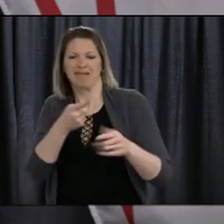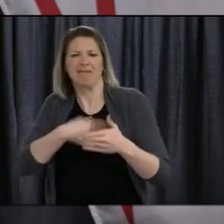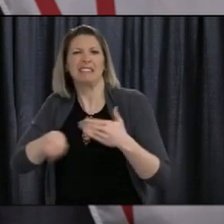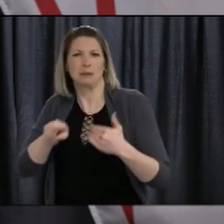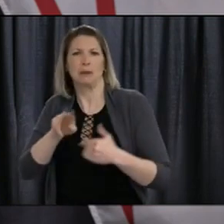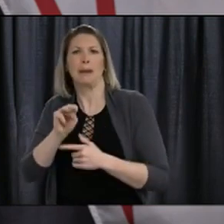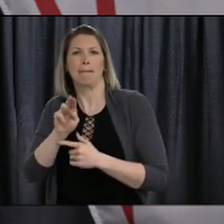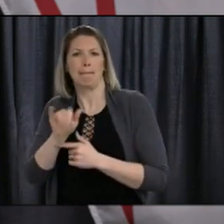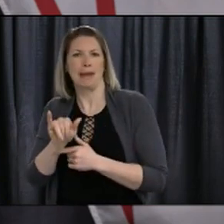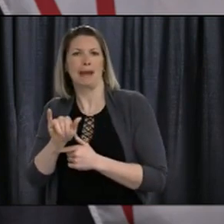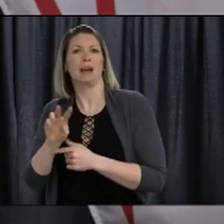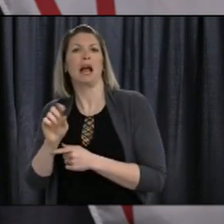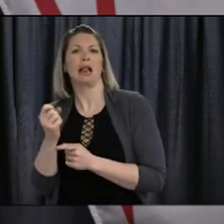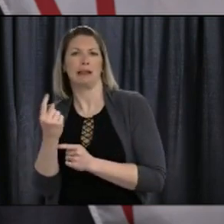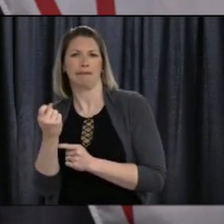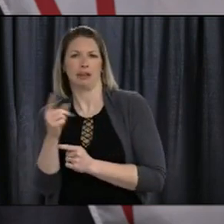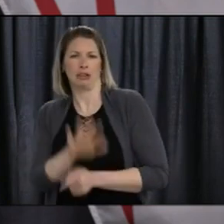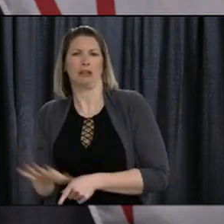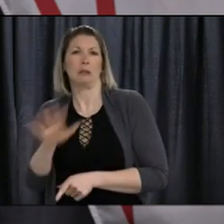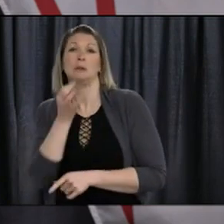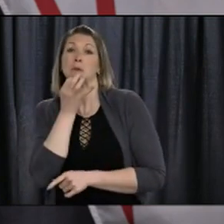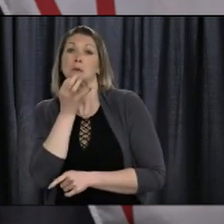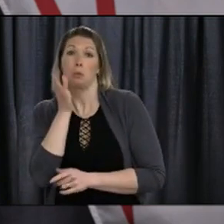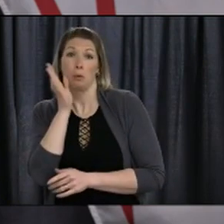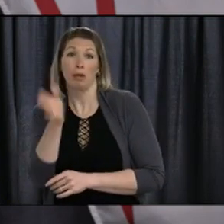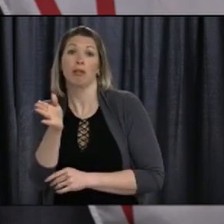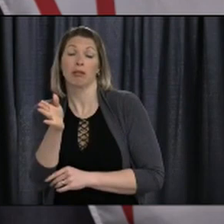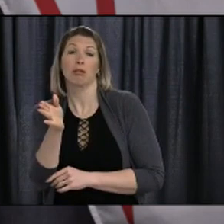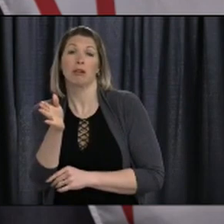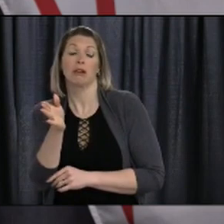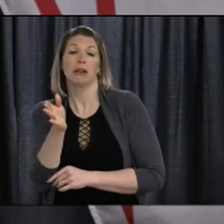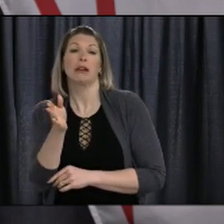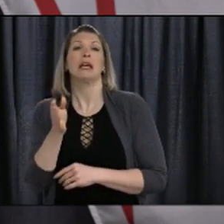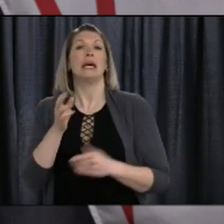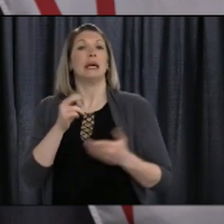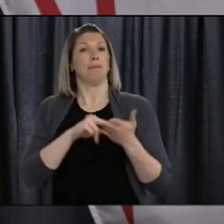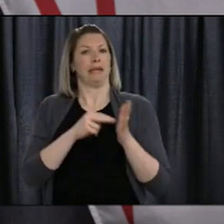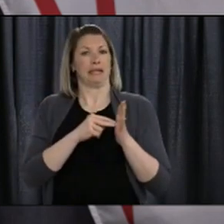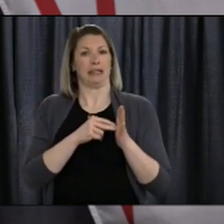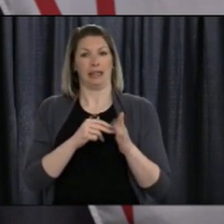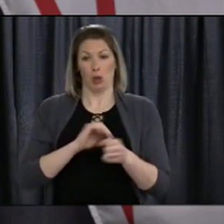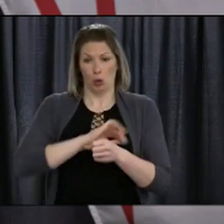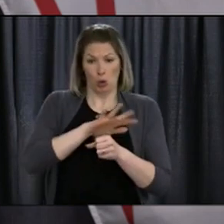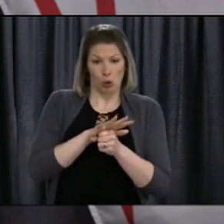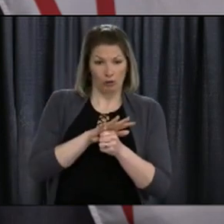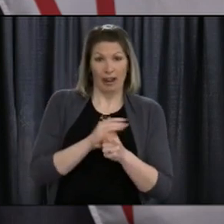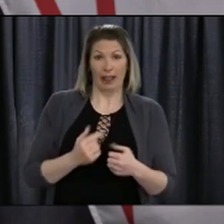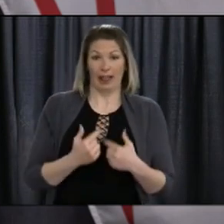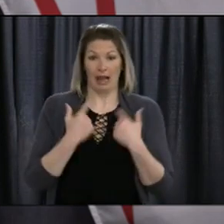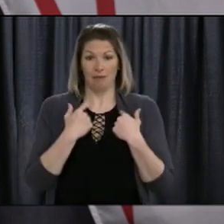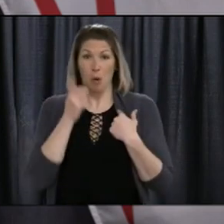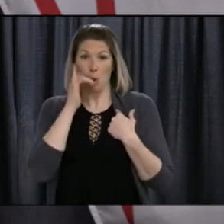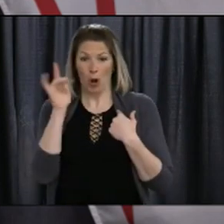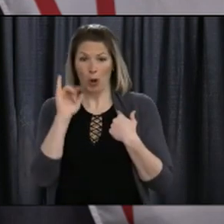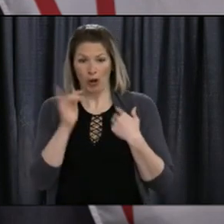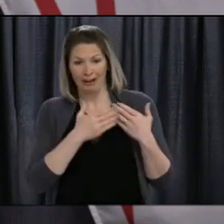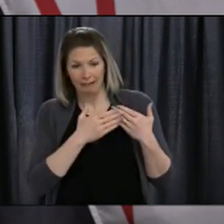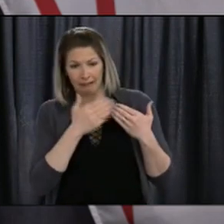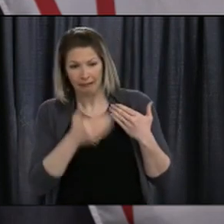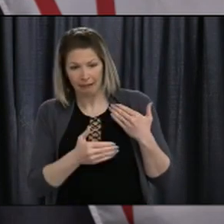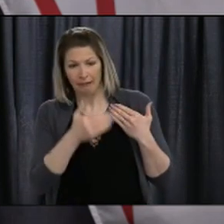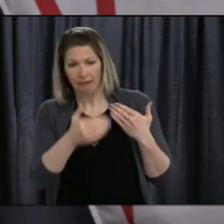and we'll begin the next phase of navigating COVID-19 in our province. How we proceed forward depends heavily on each of us.